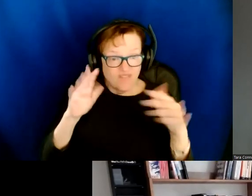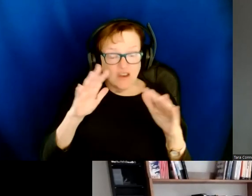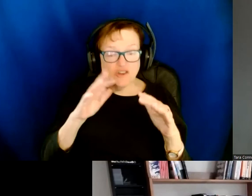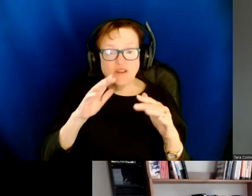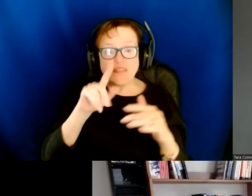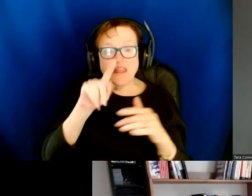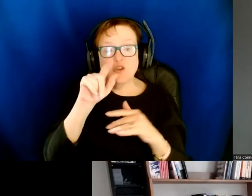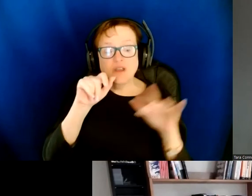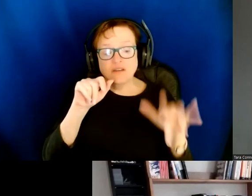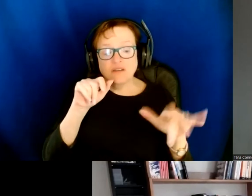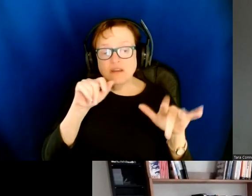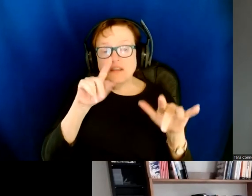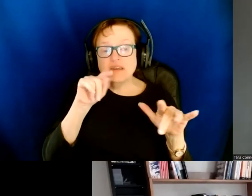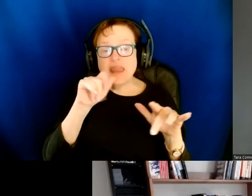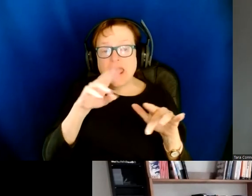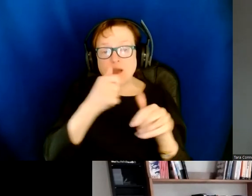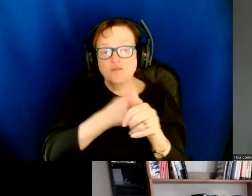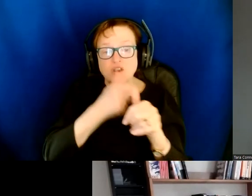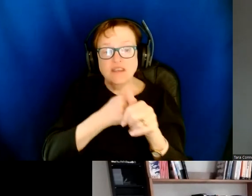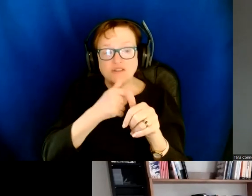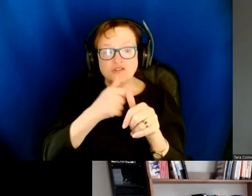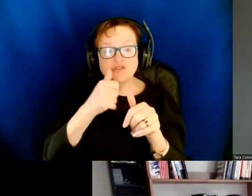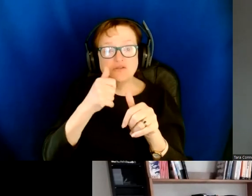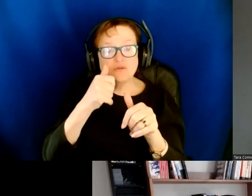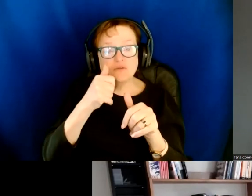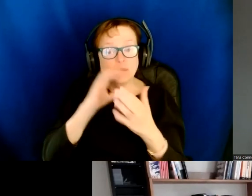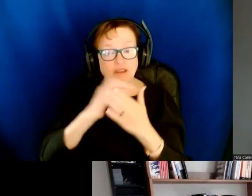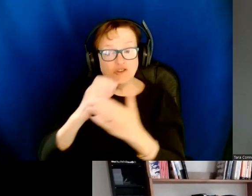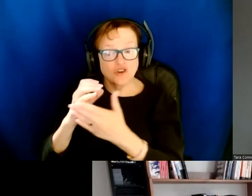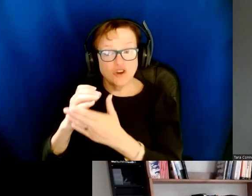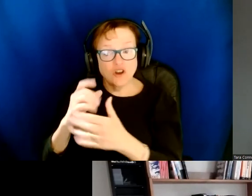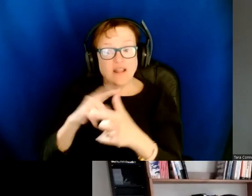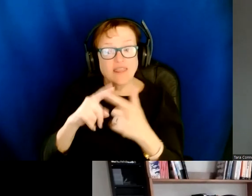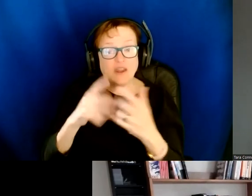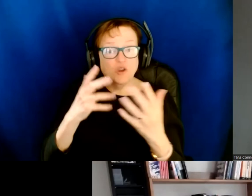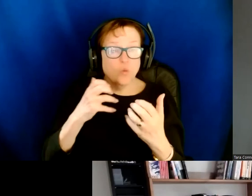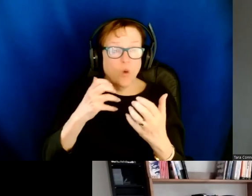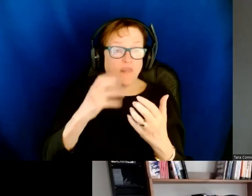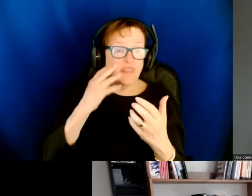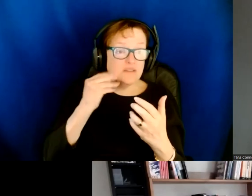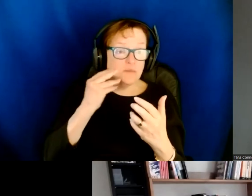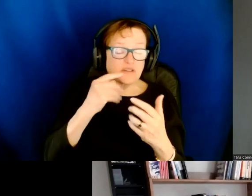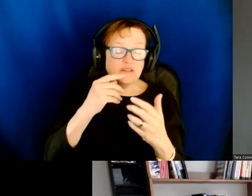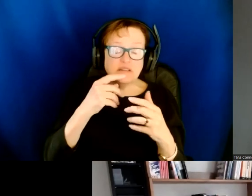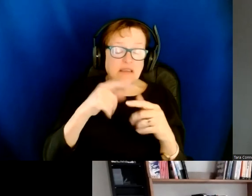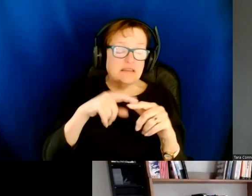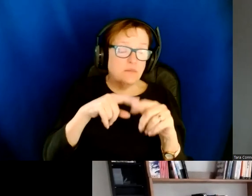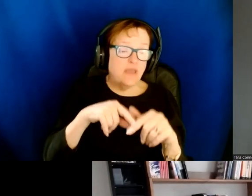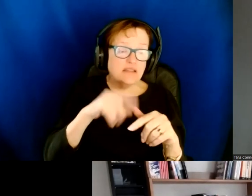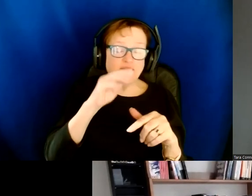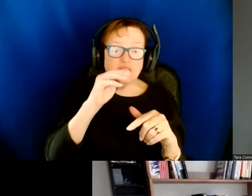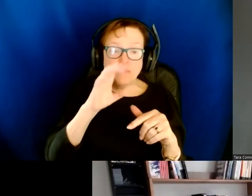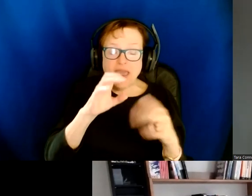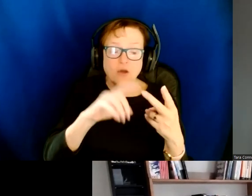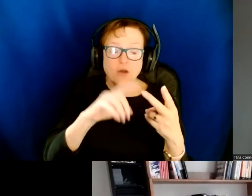the picture and hear what each picture is. And then when you wanted the image experience, it depends on whether you're on Windows or Mac OS, but there's a command key equivalent,